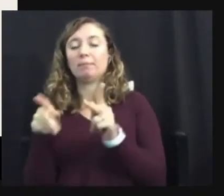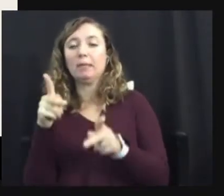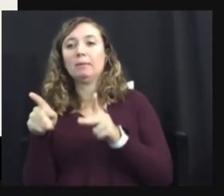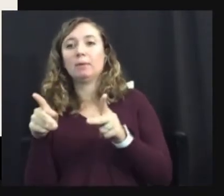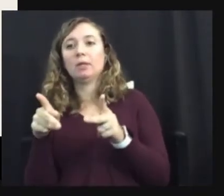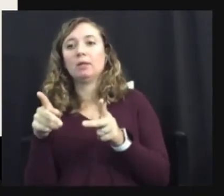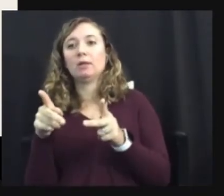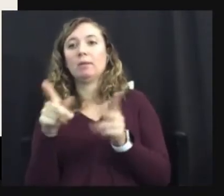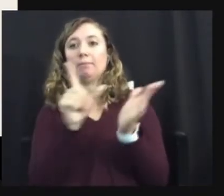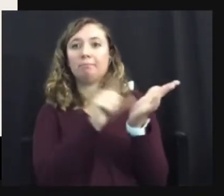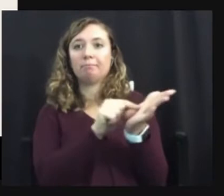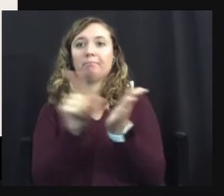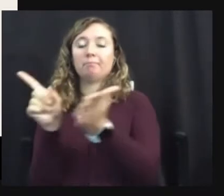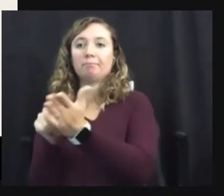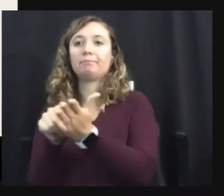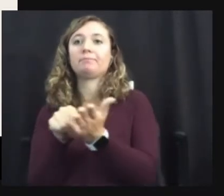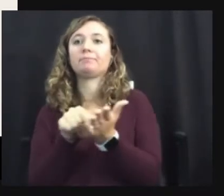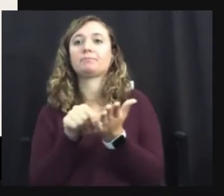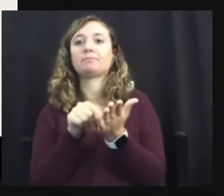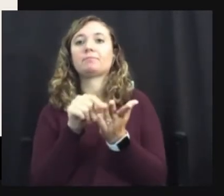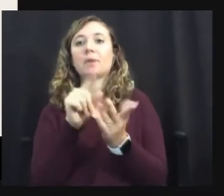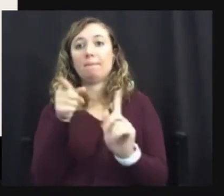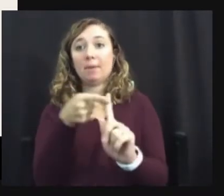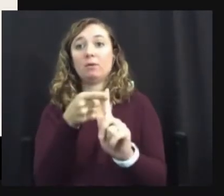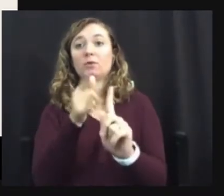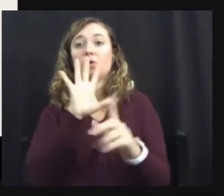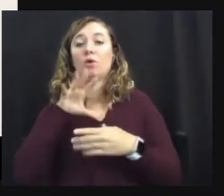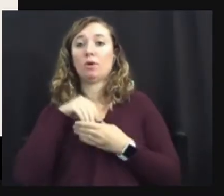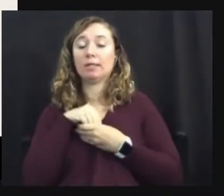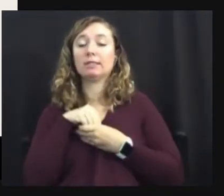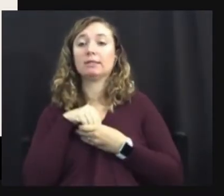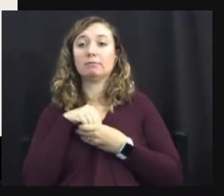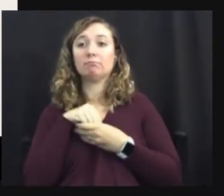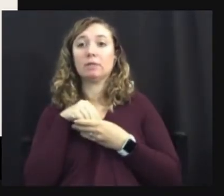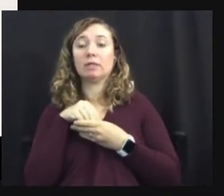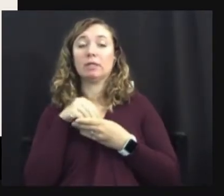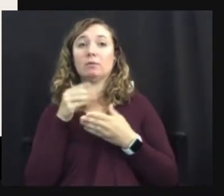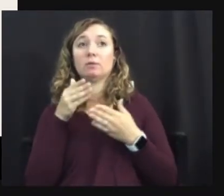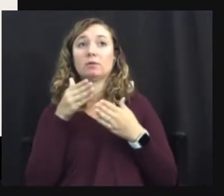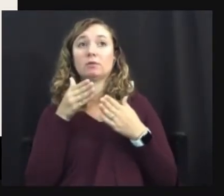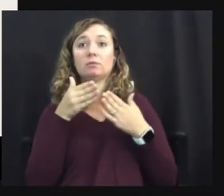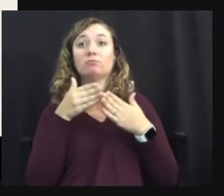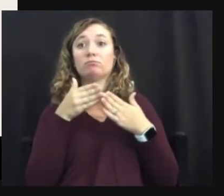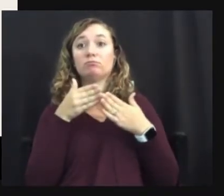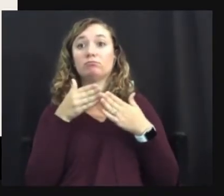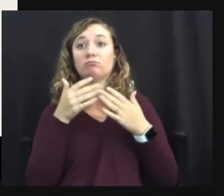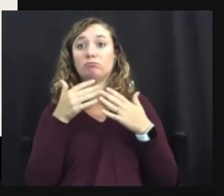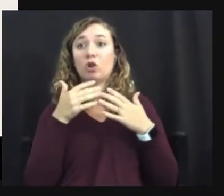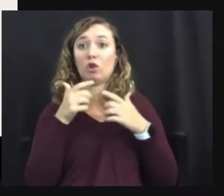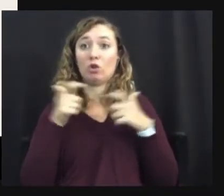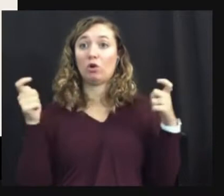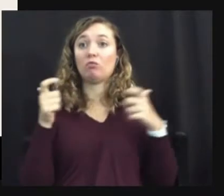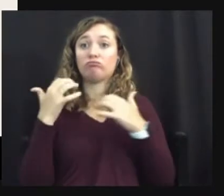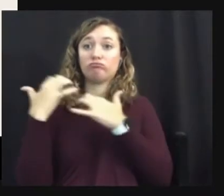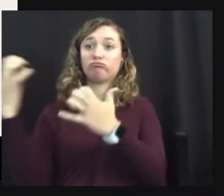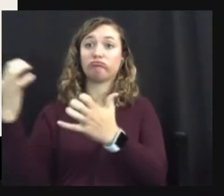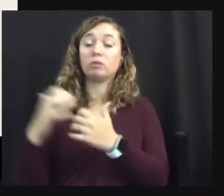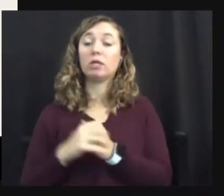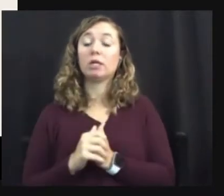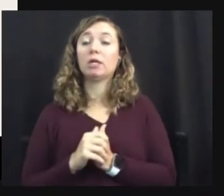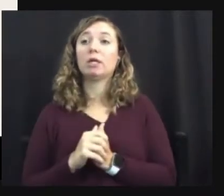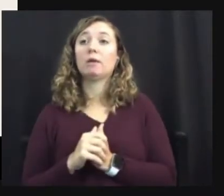publication about autism that, that reached a wide audience. Um, and, and then